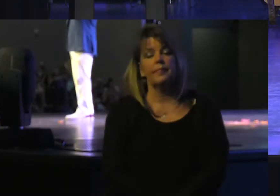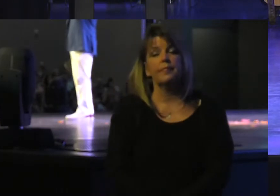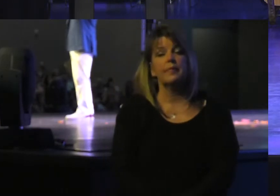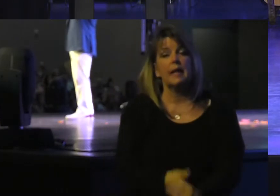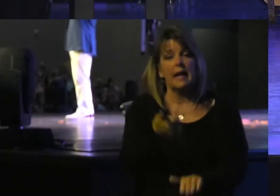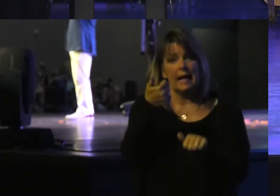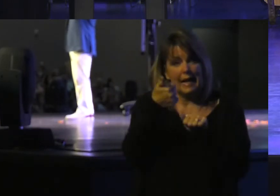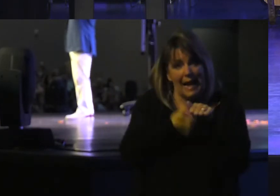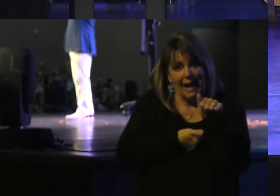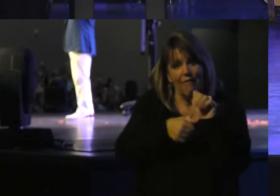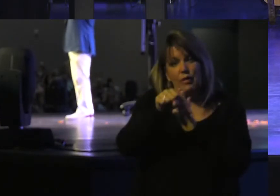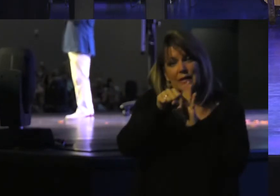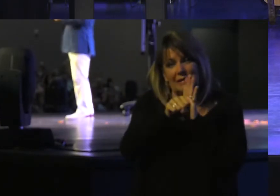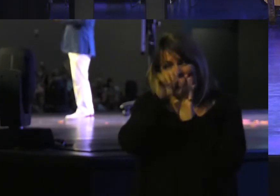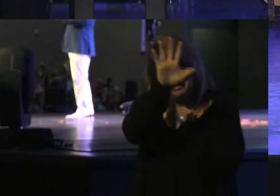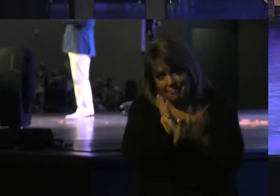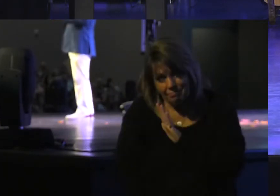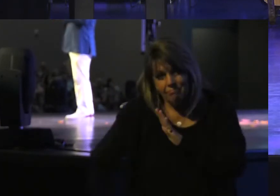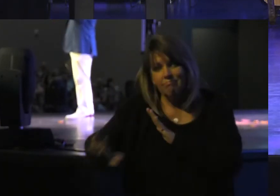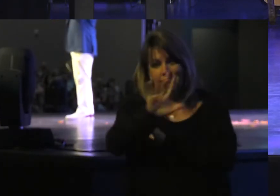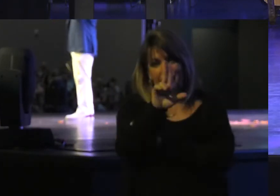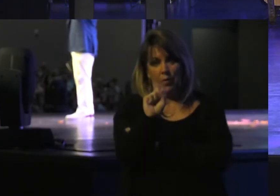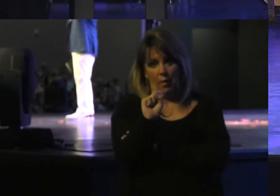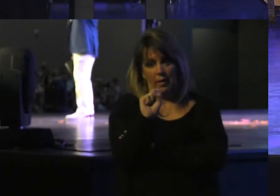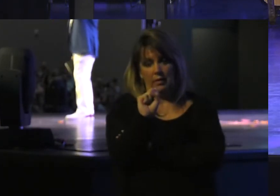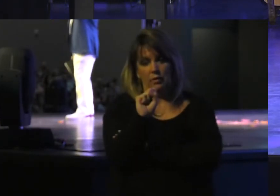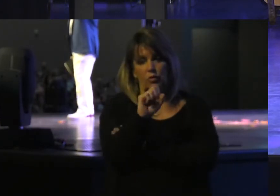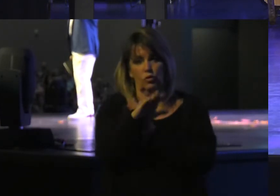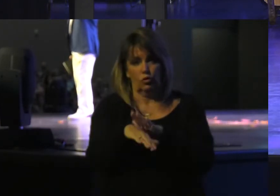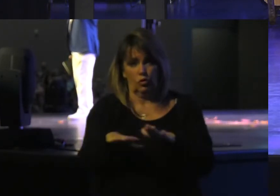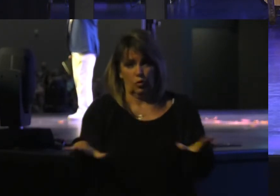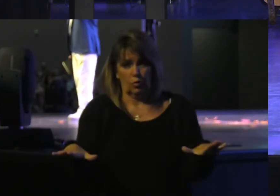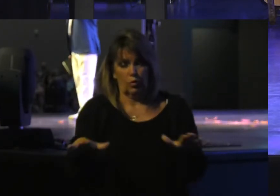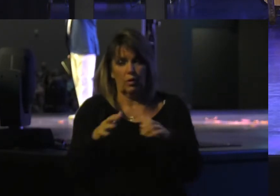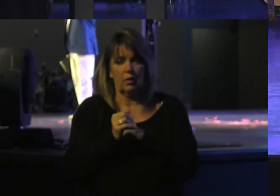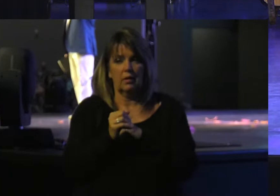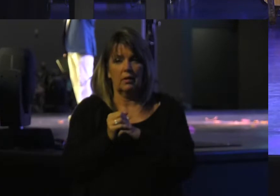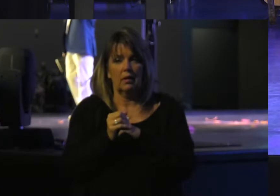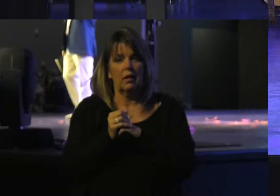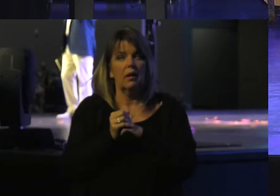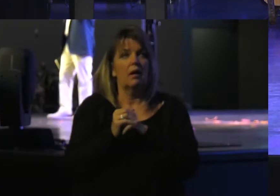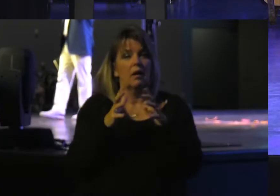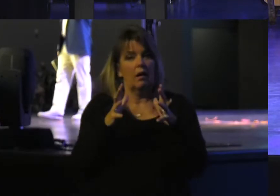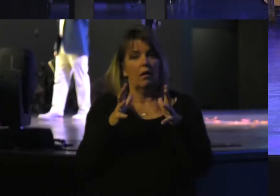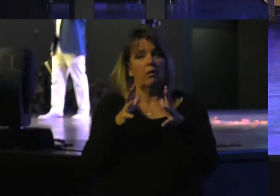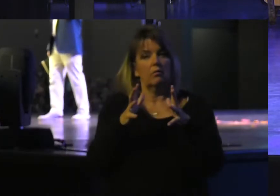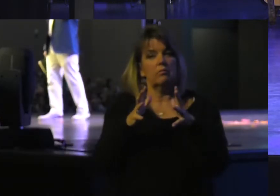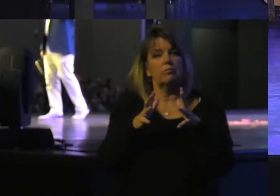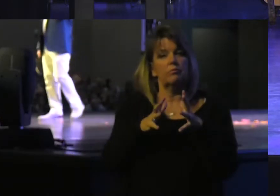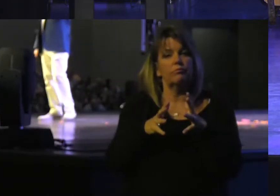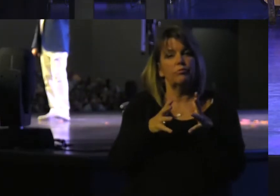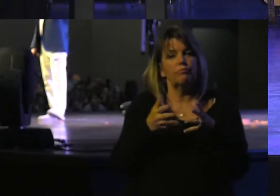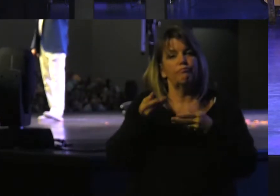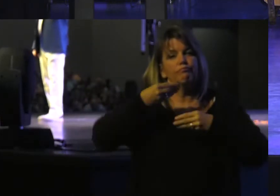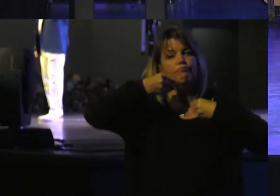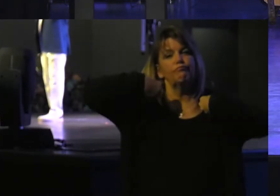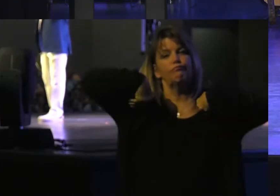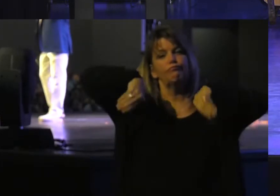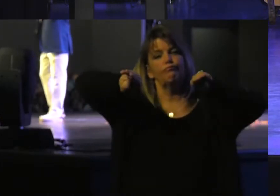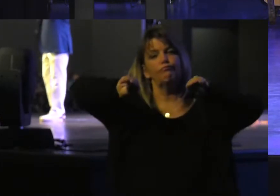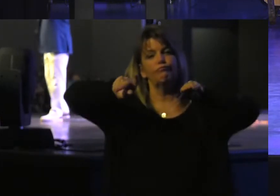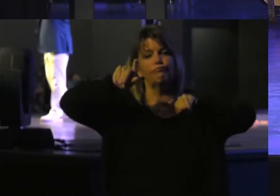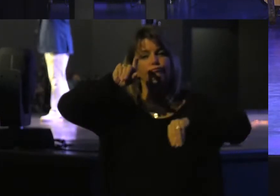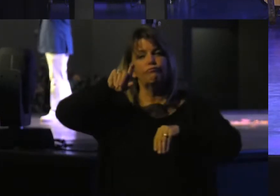every state Of the United States Children are trafficked For sex today And the